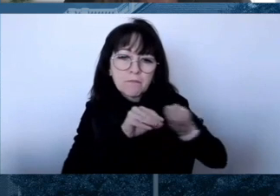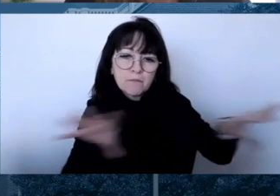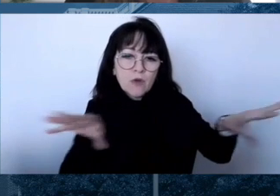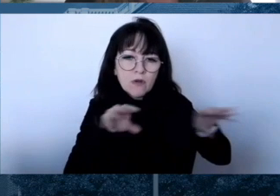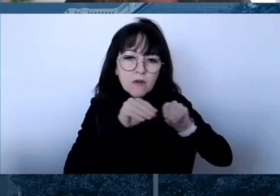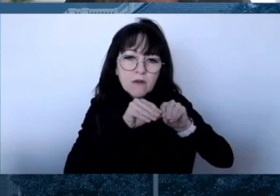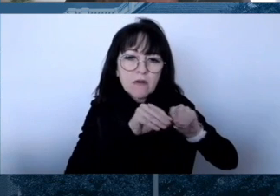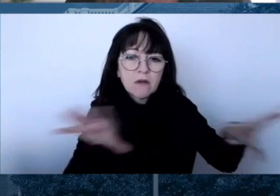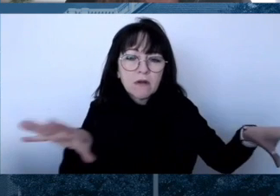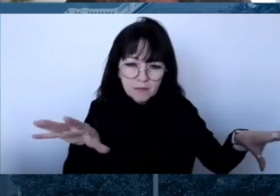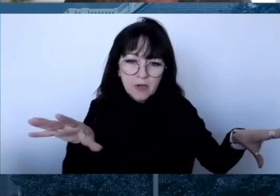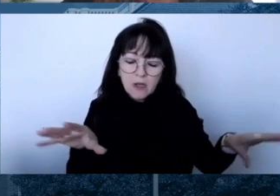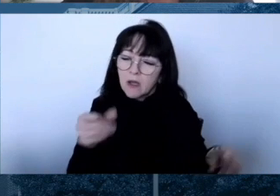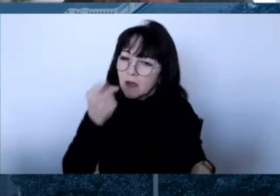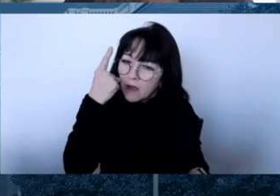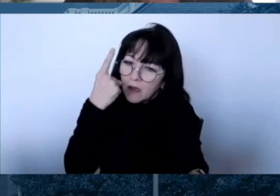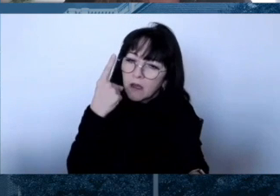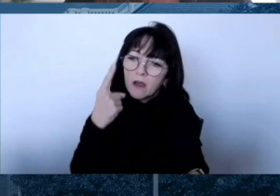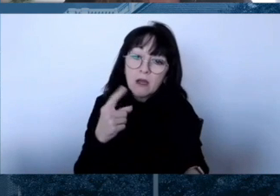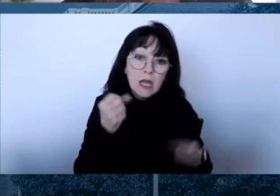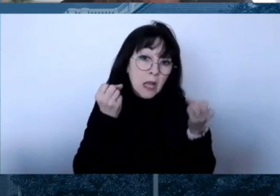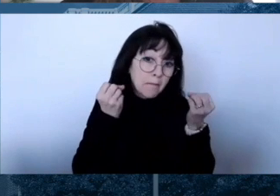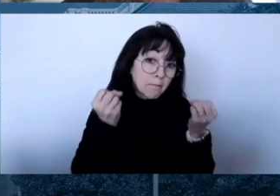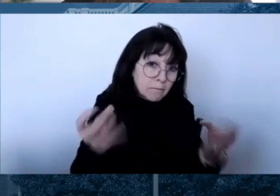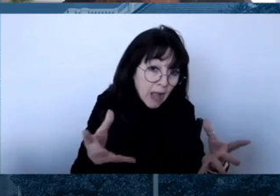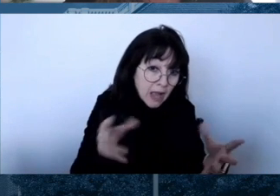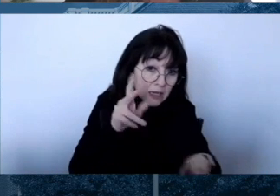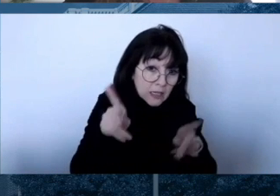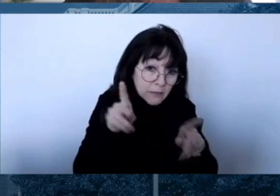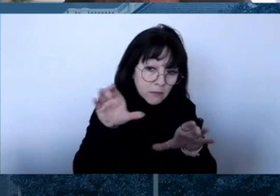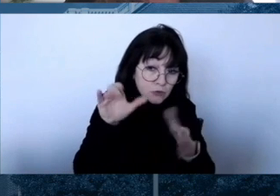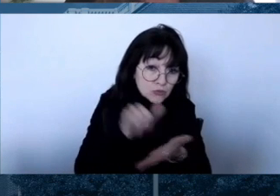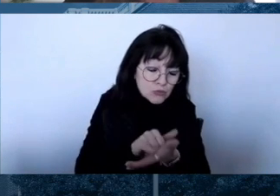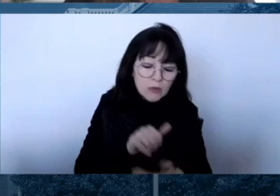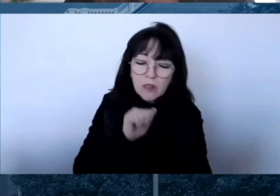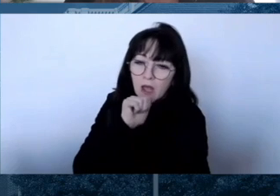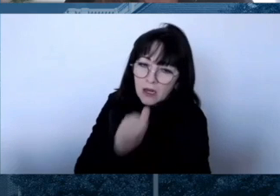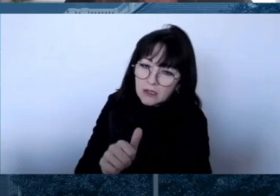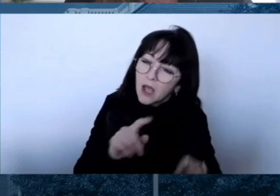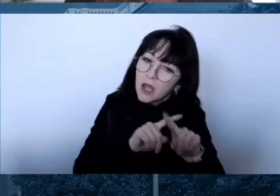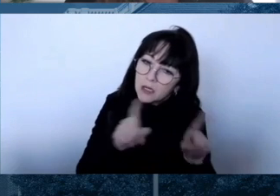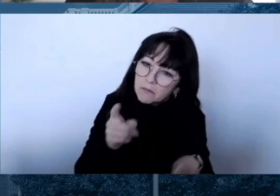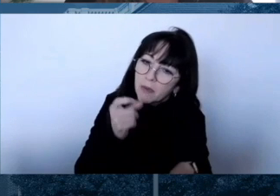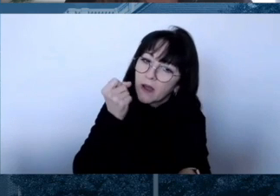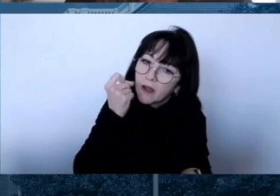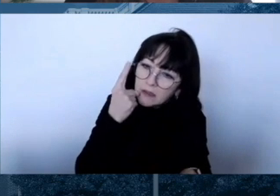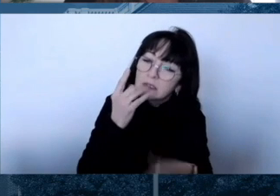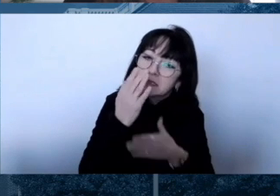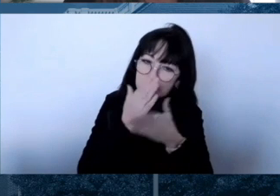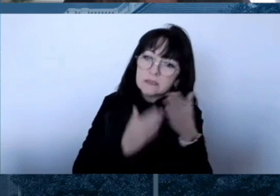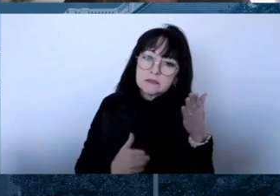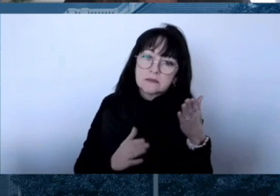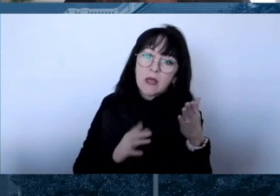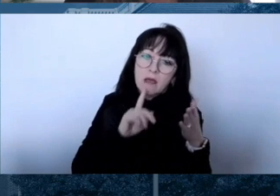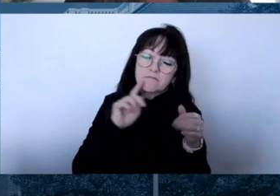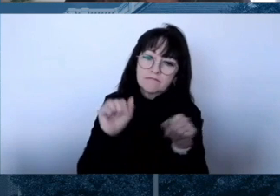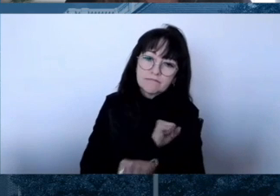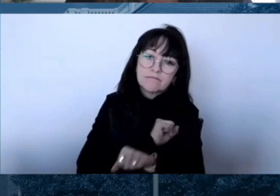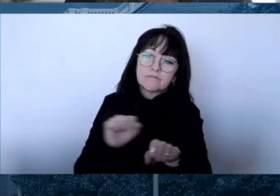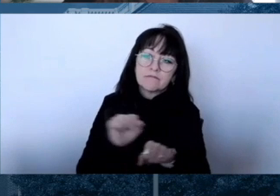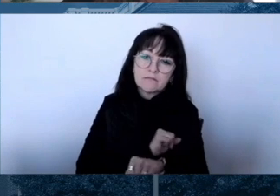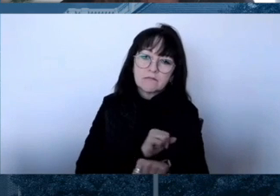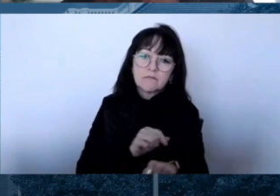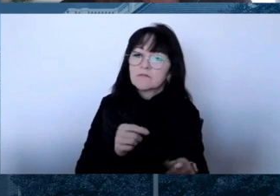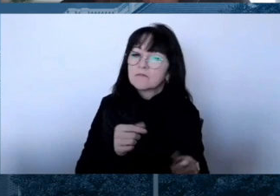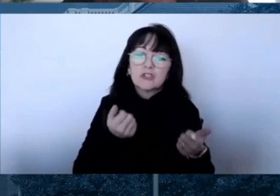disinformation, but they may spread misinformation because they don't know that the information is false.